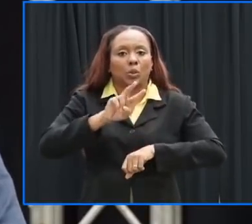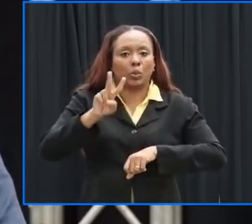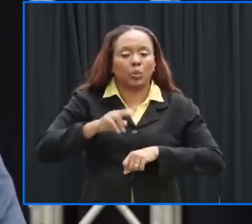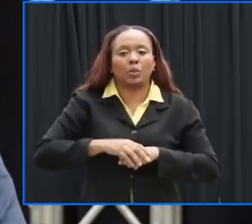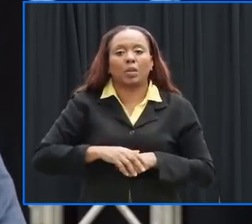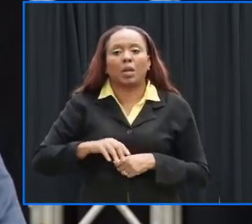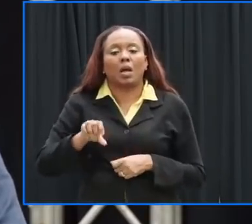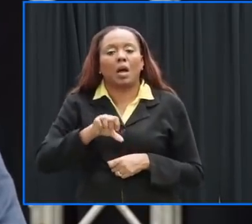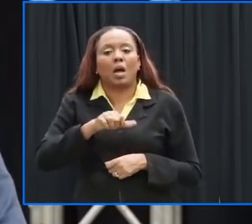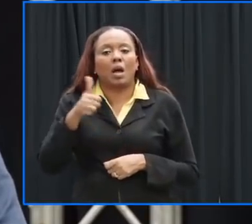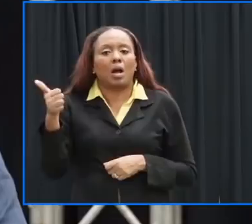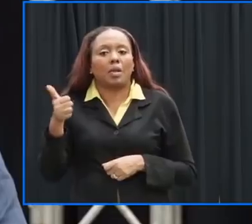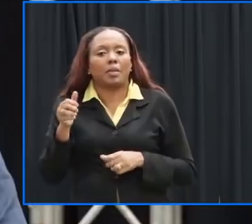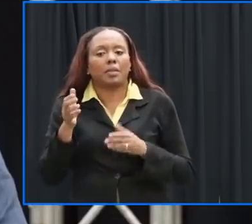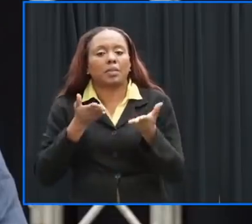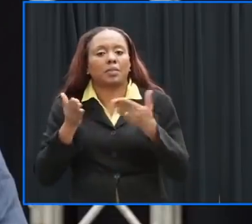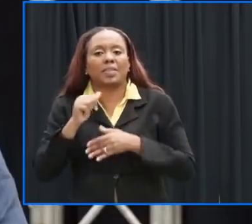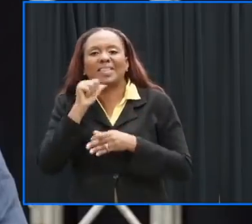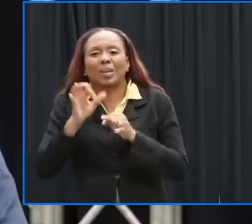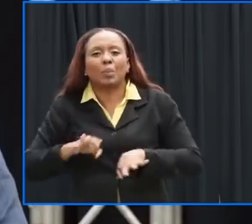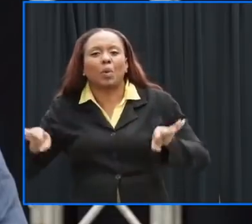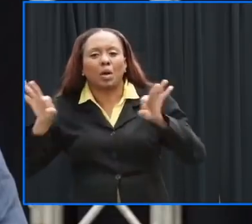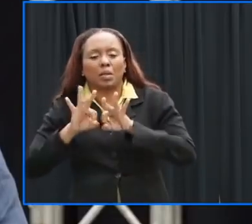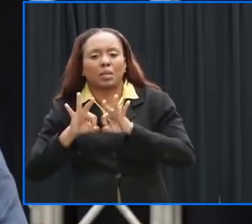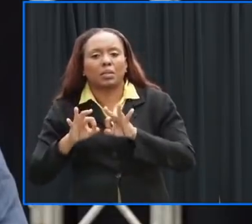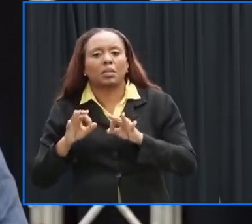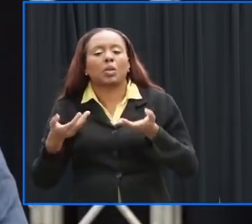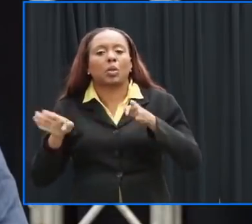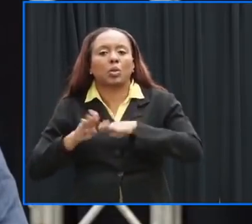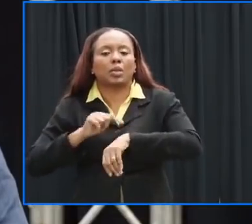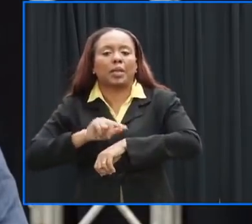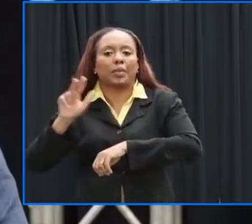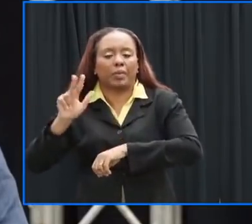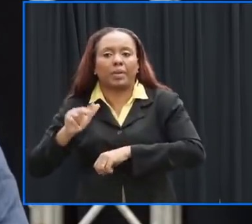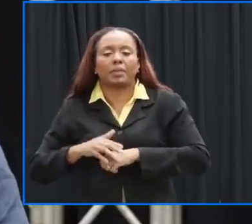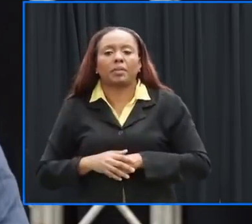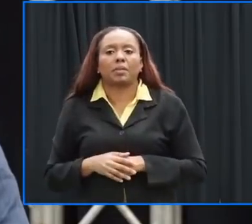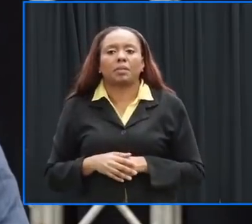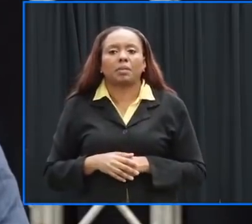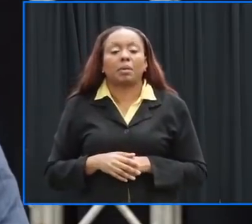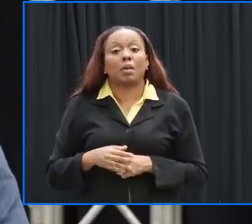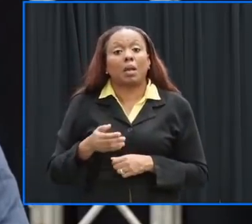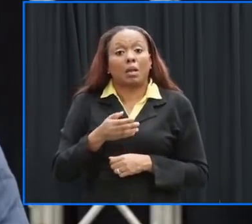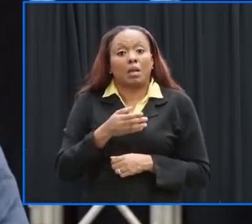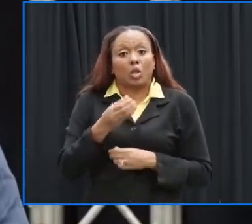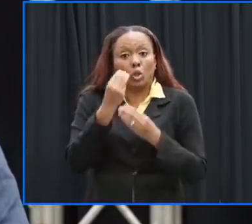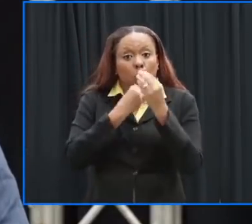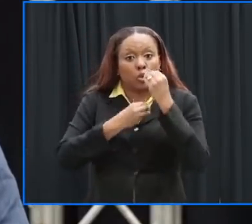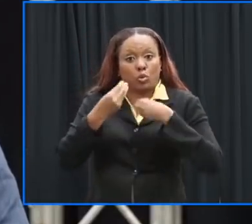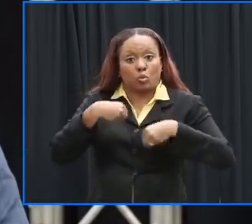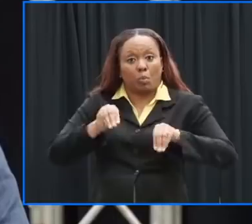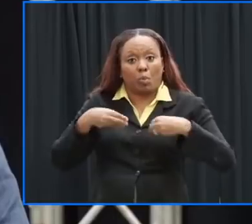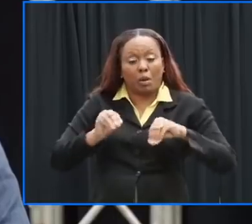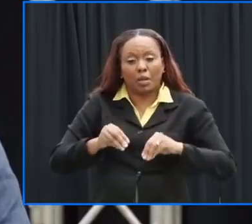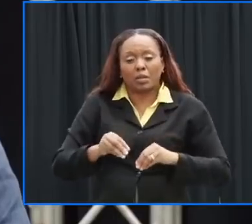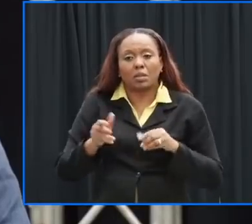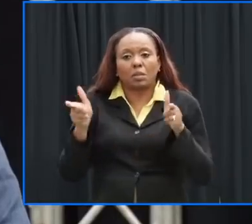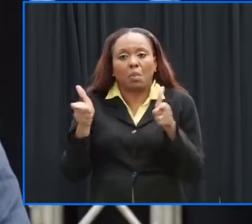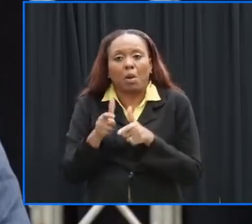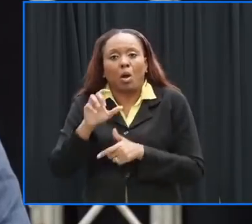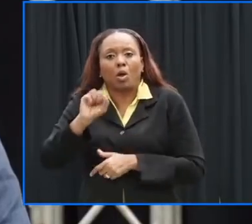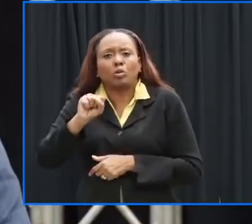essential services which would include shops supermarkets um